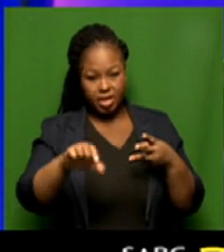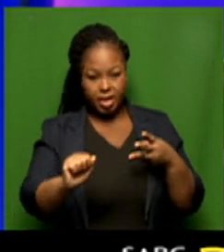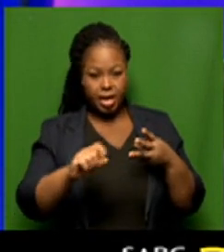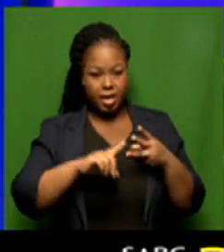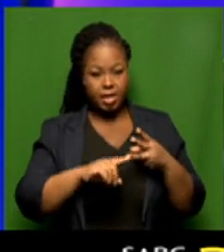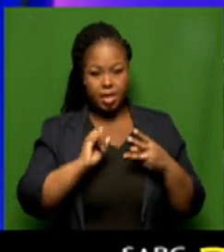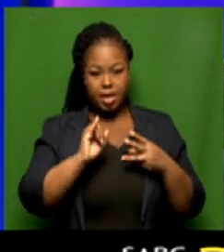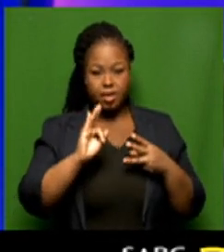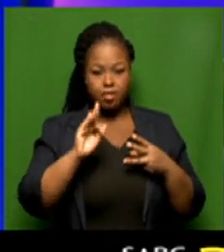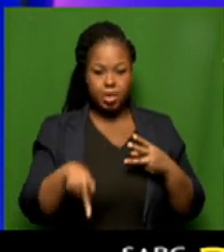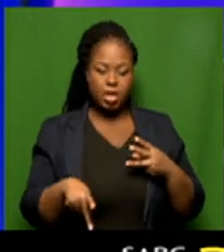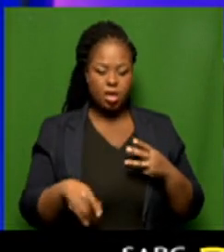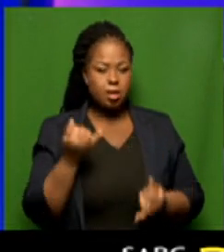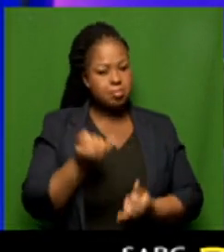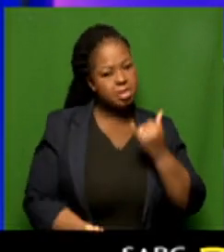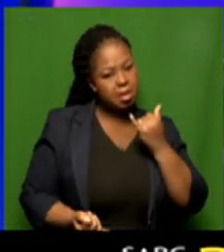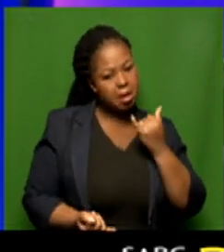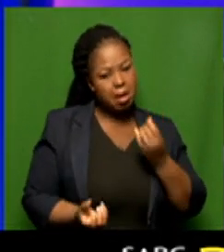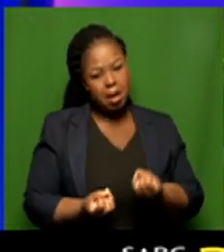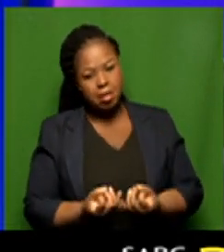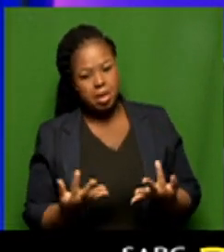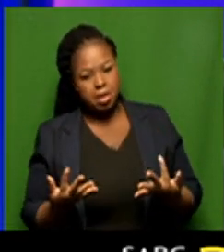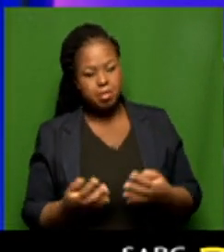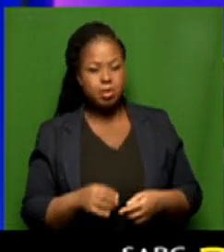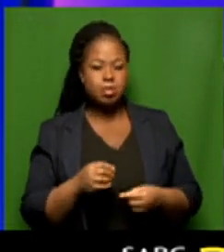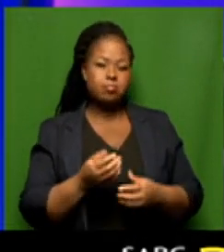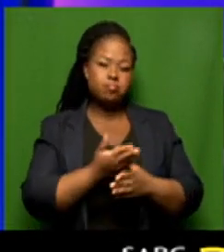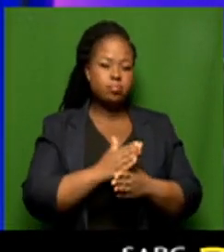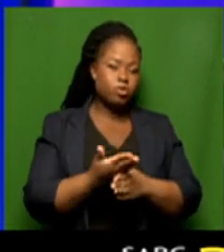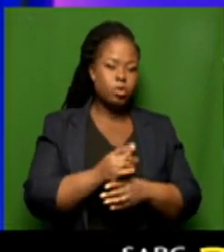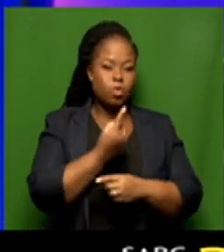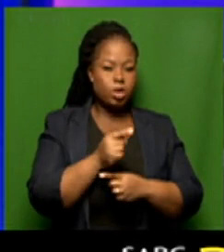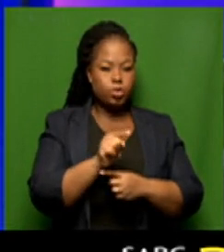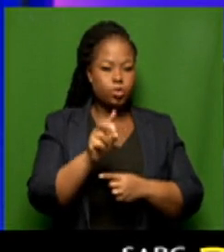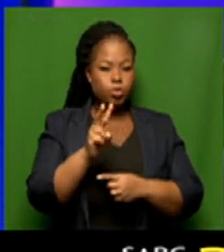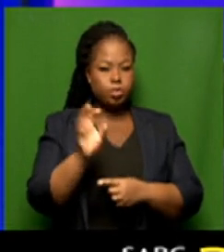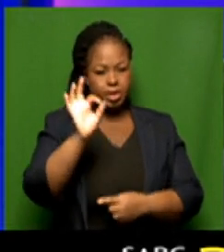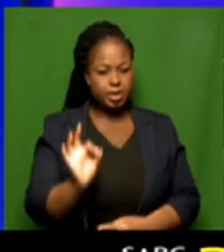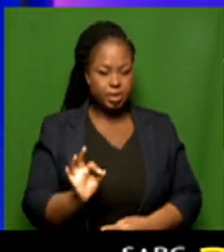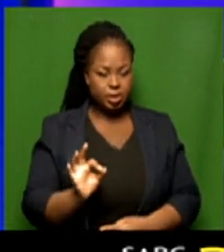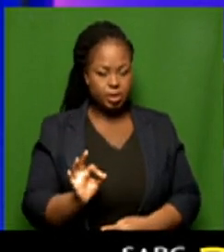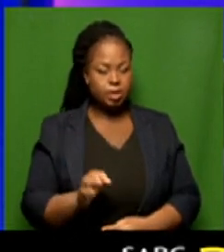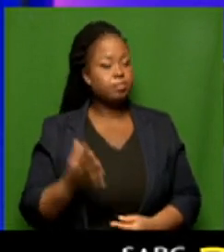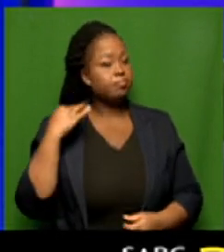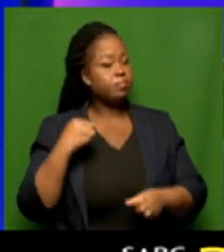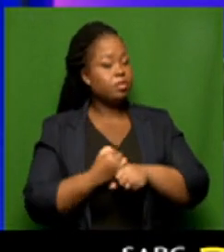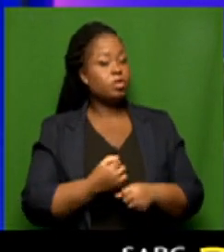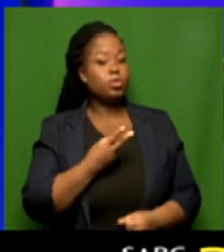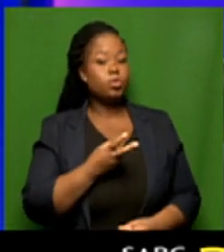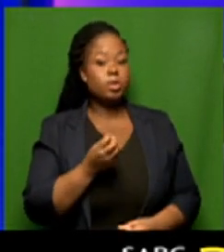and the IFP, the error of margin was between 1 to 2 percent. In 2009,